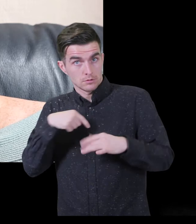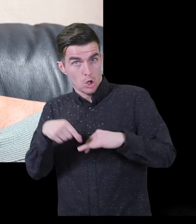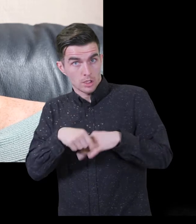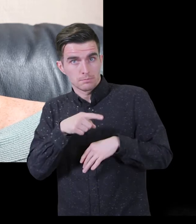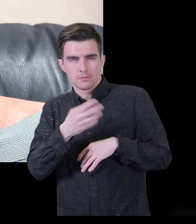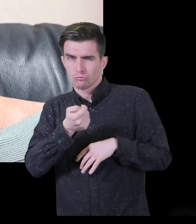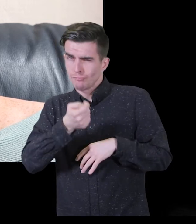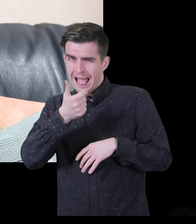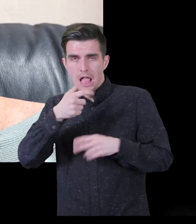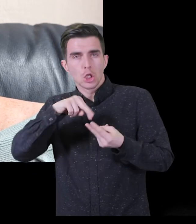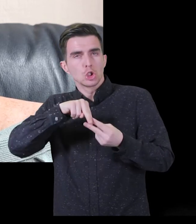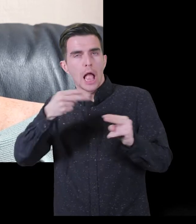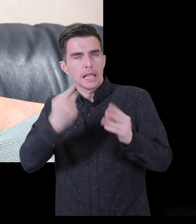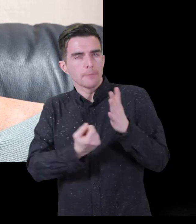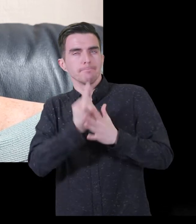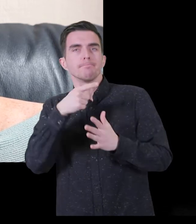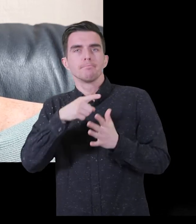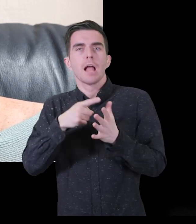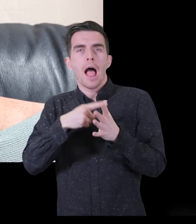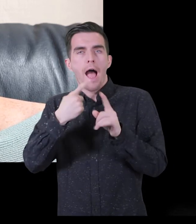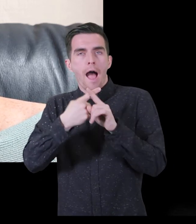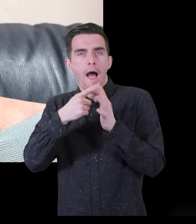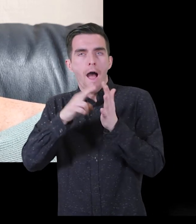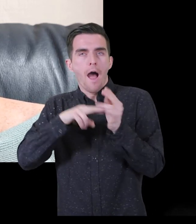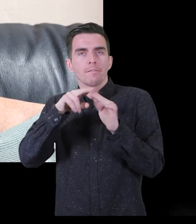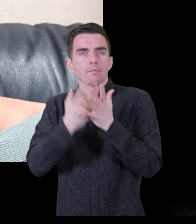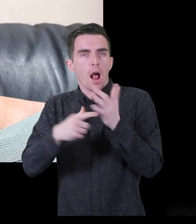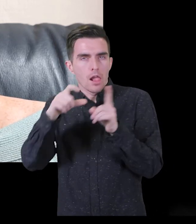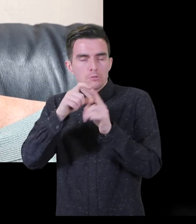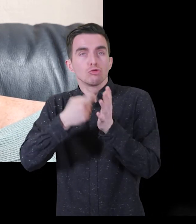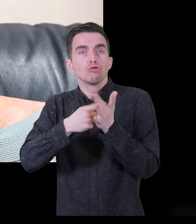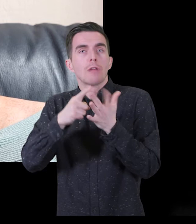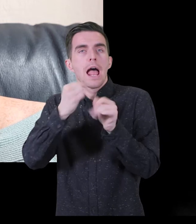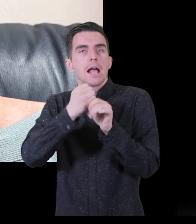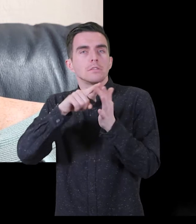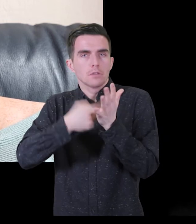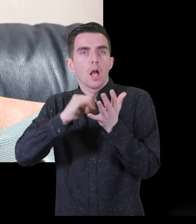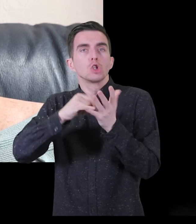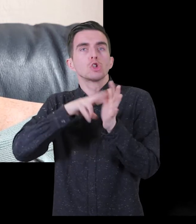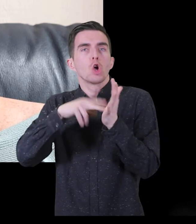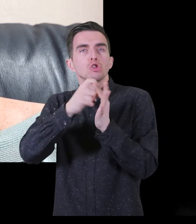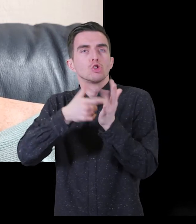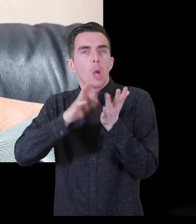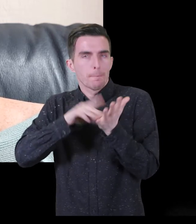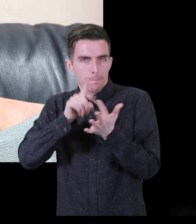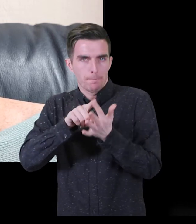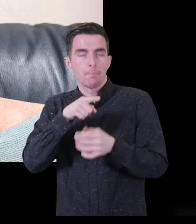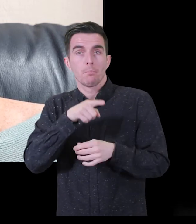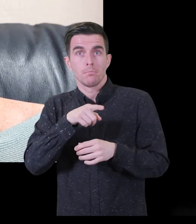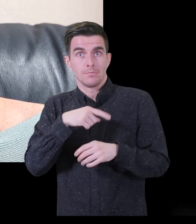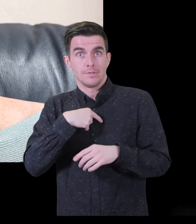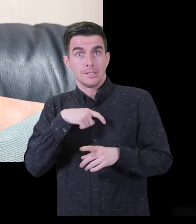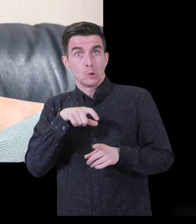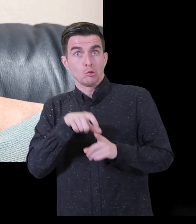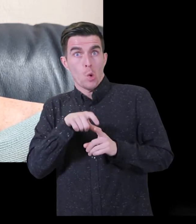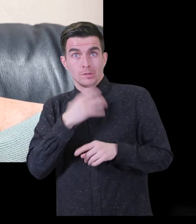Adrian, my husband, has a rare genetic condition called Axonfield-Ragor syndrome and in